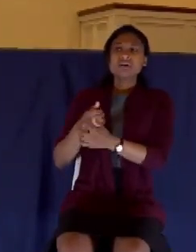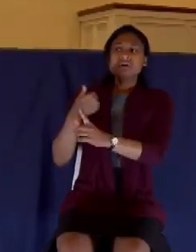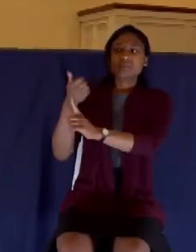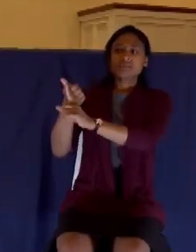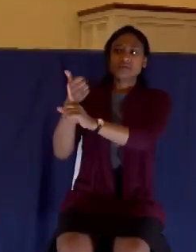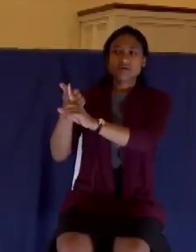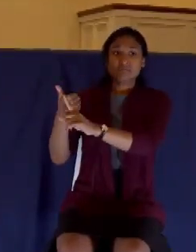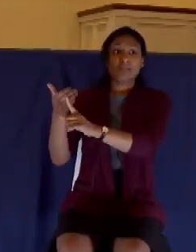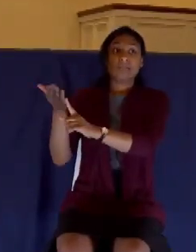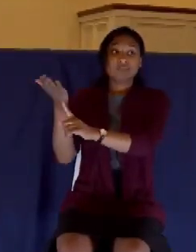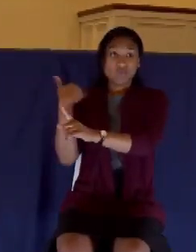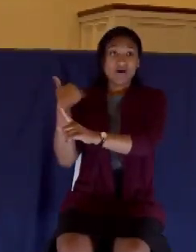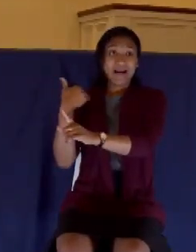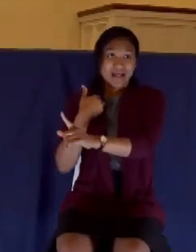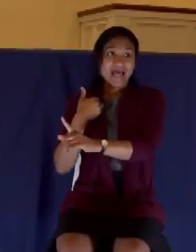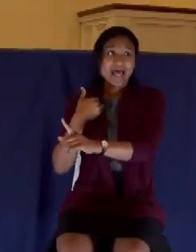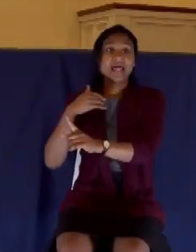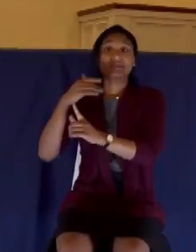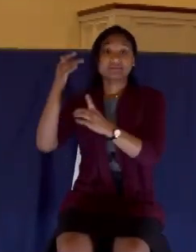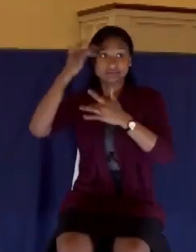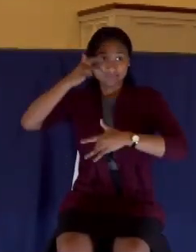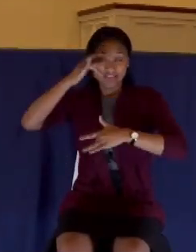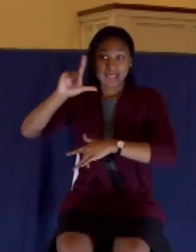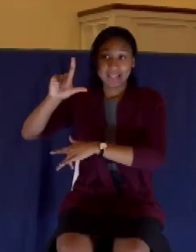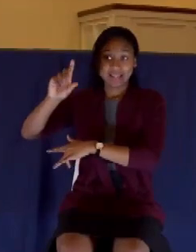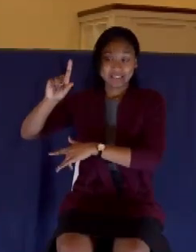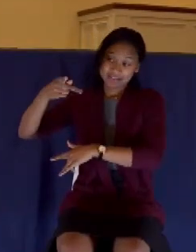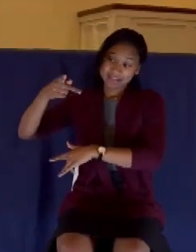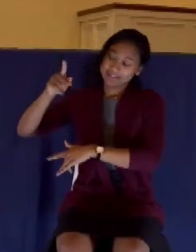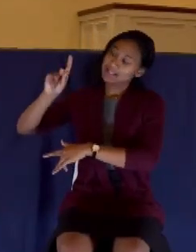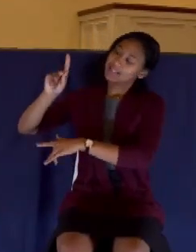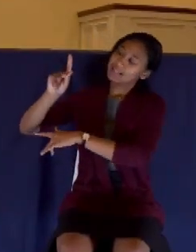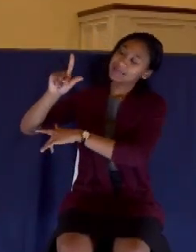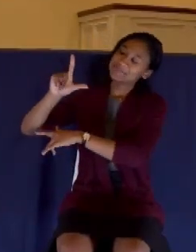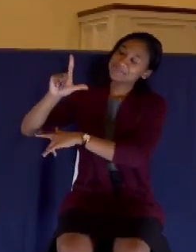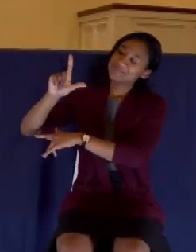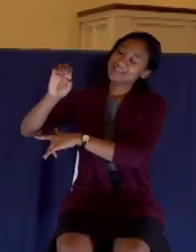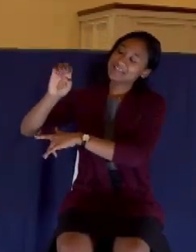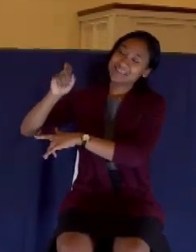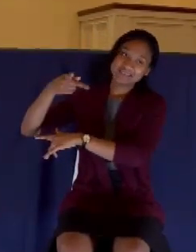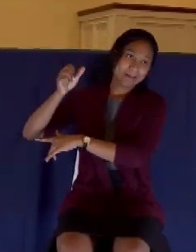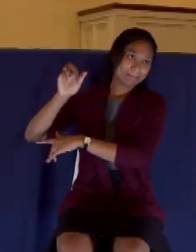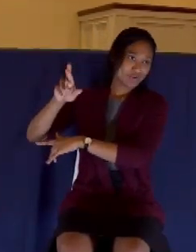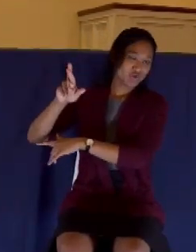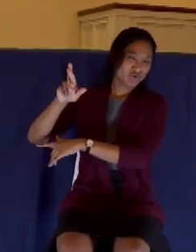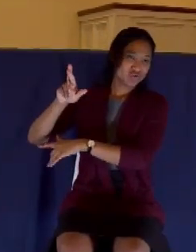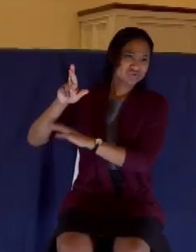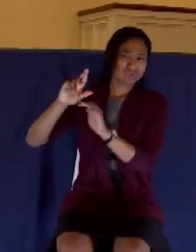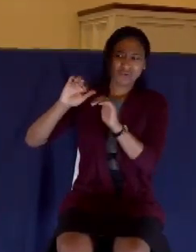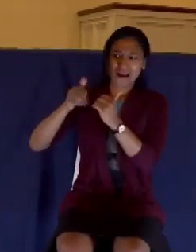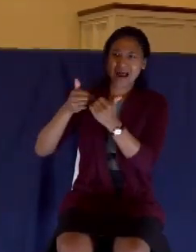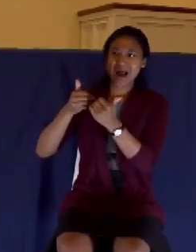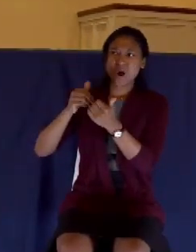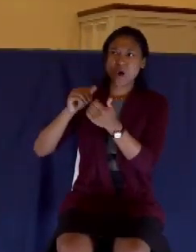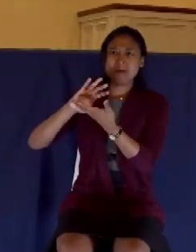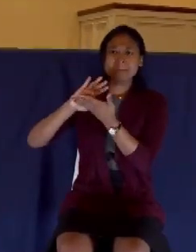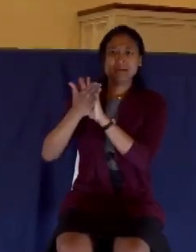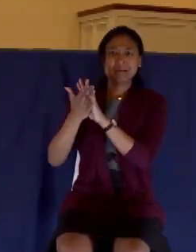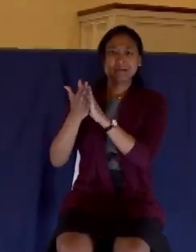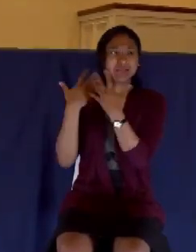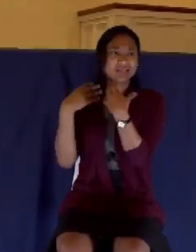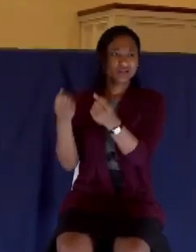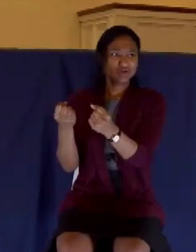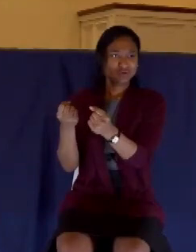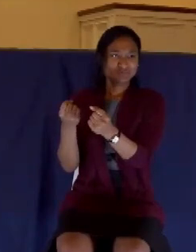who was healed by Jesus. Jesus healed him. Jesus healed hundreds of leopards. And so, this was Simon's way of showing